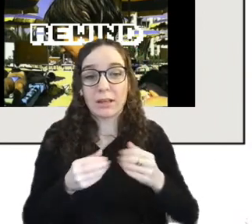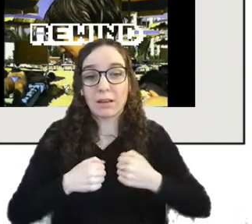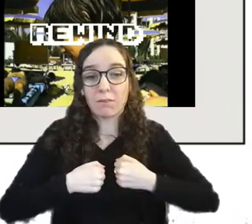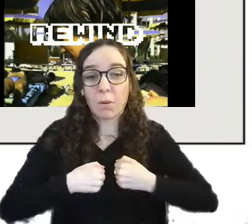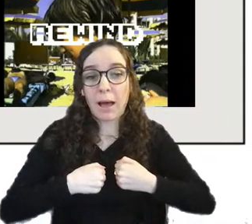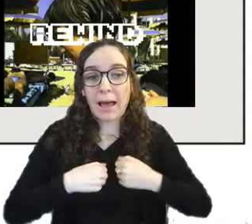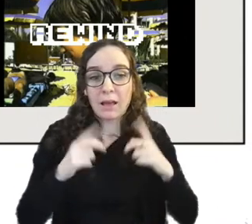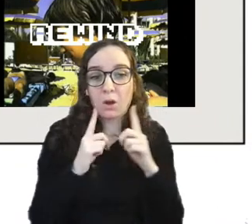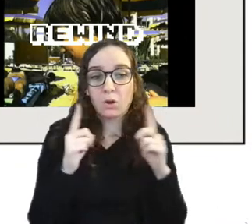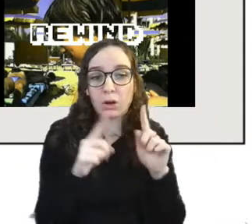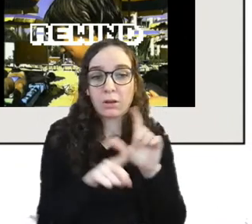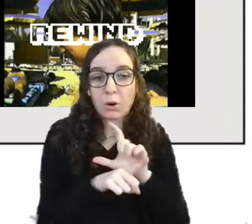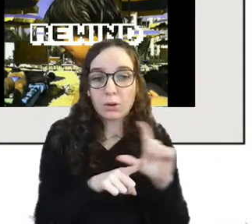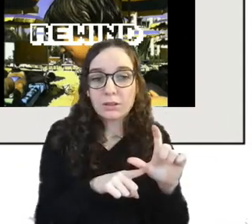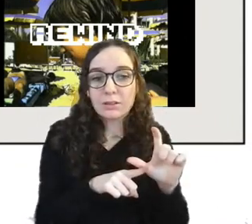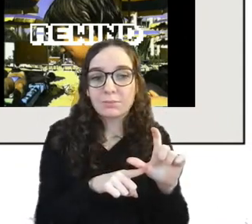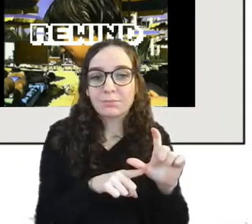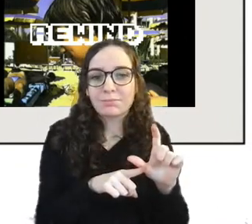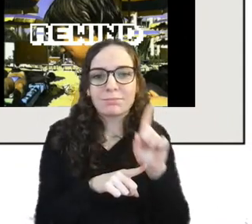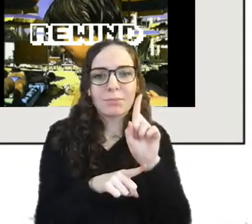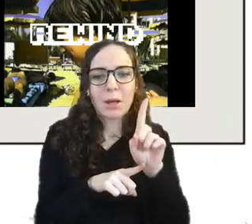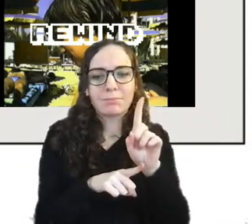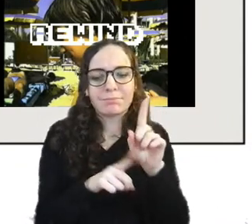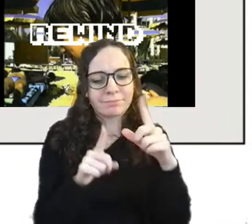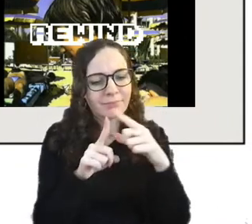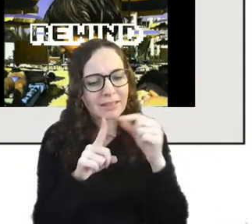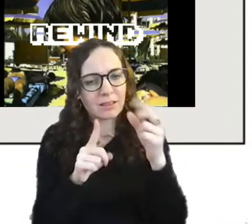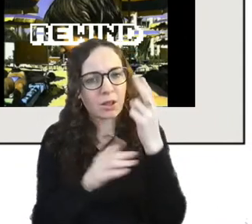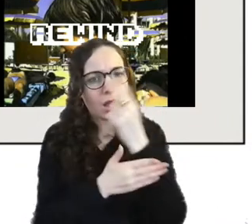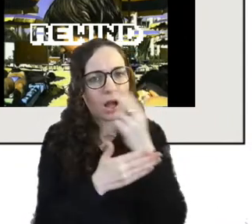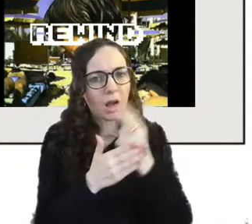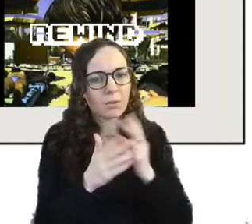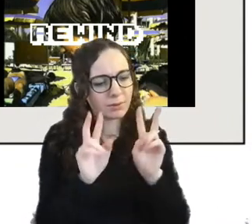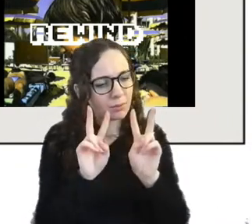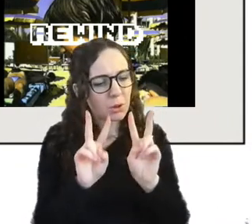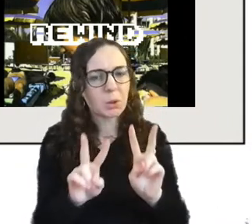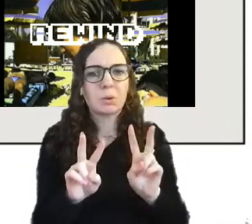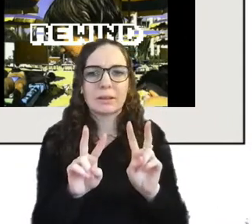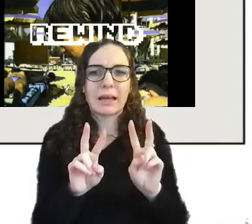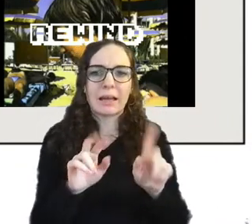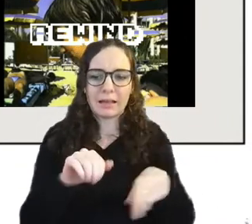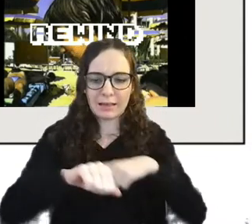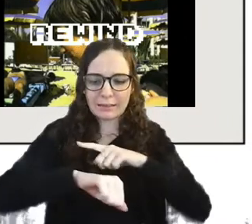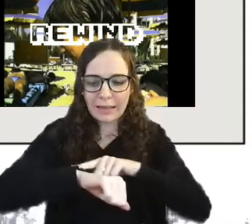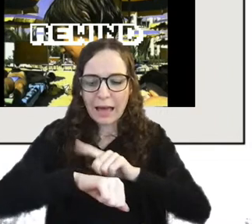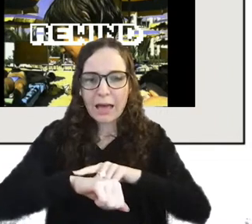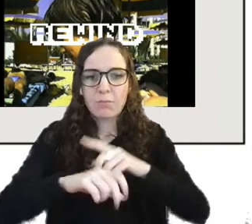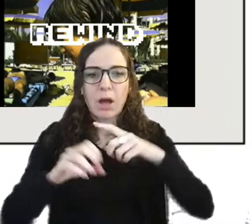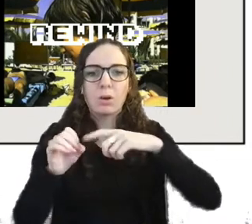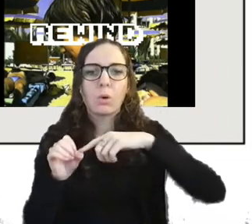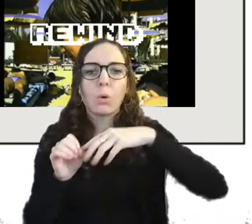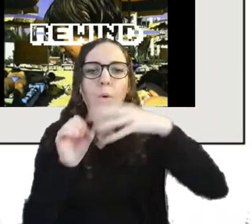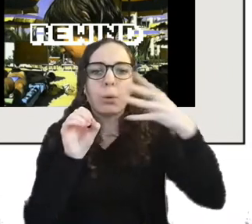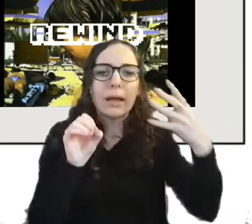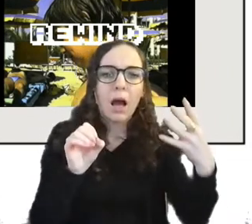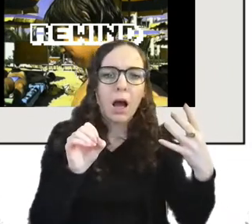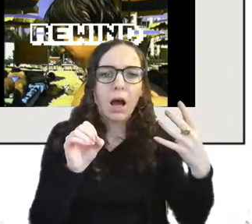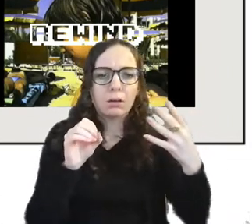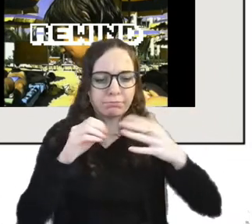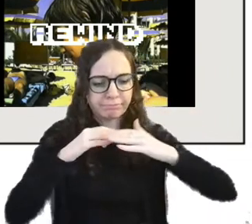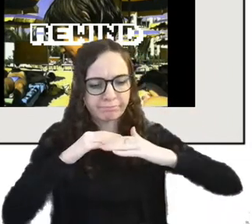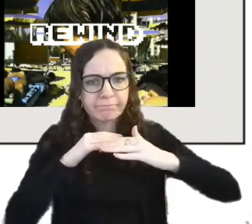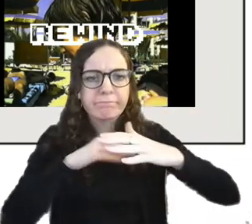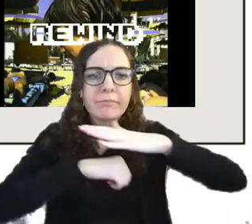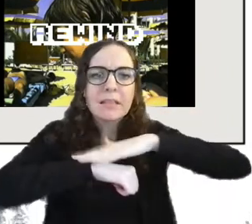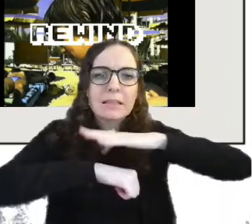explores the concept concepts of fold of time and kind of queer temporality through personal archives